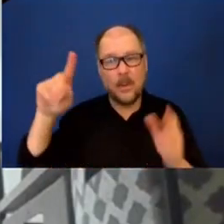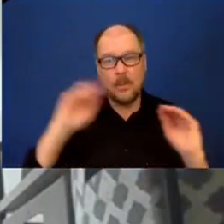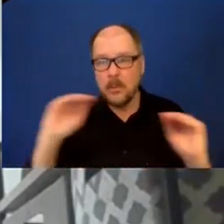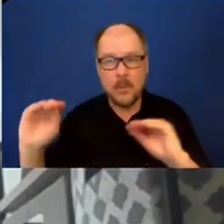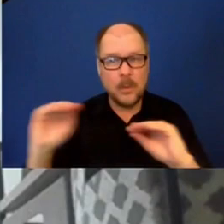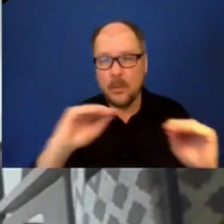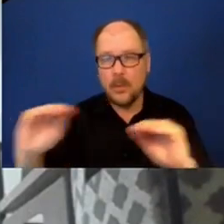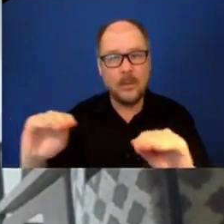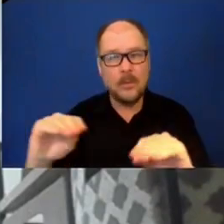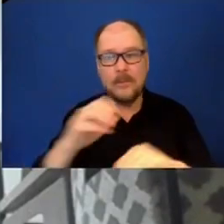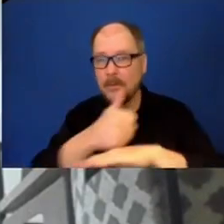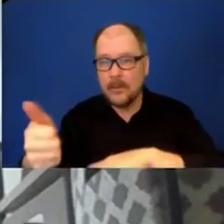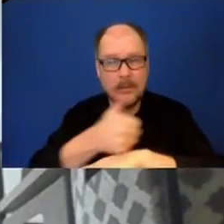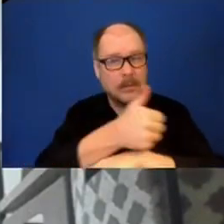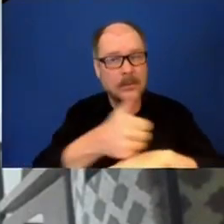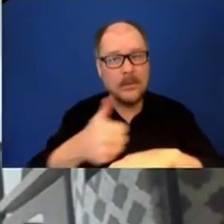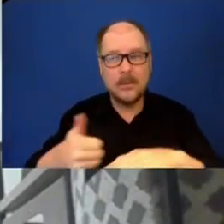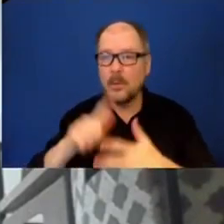those efforts.